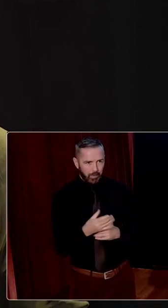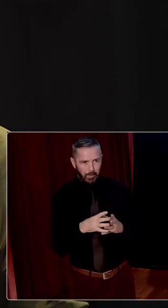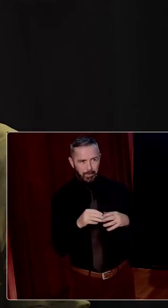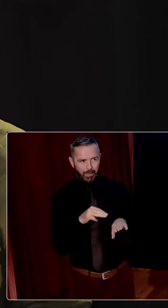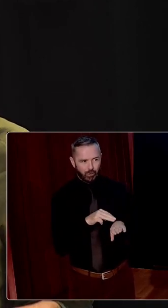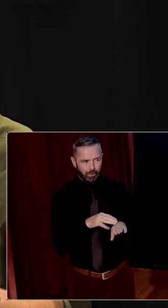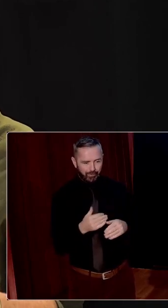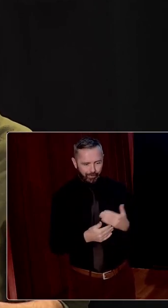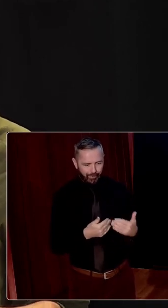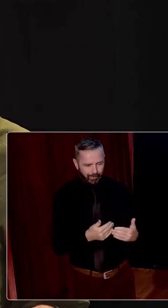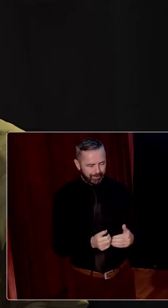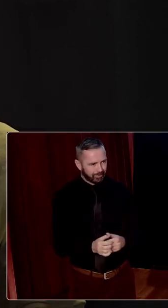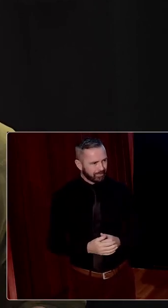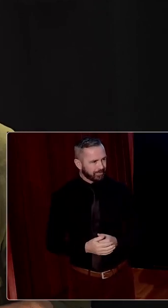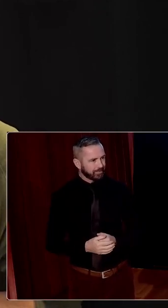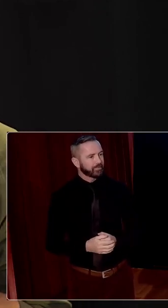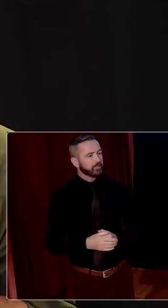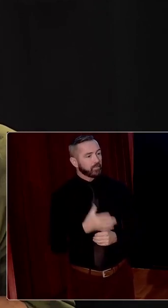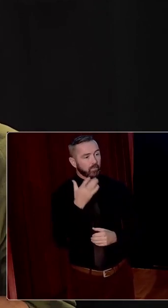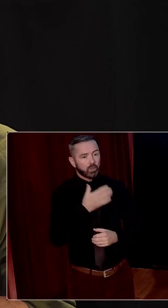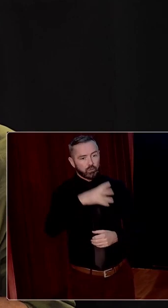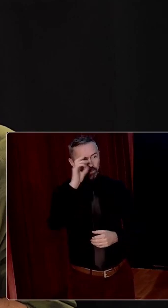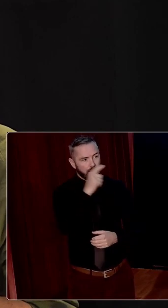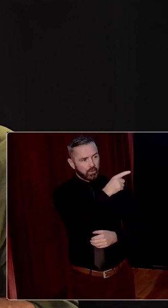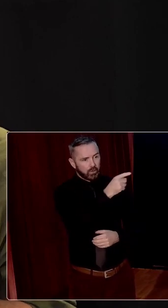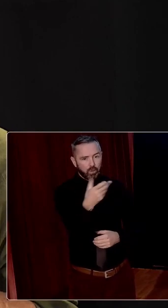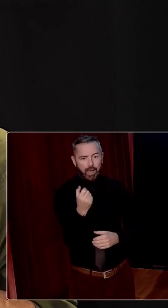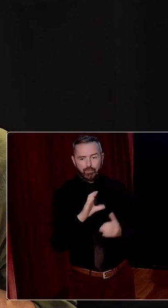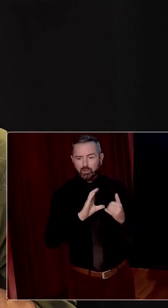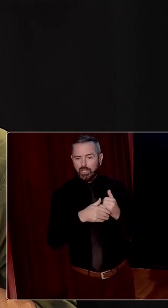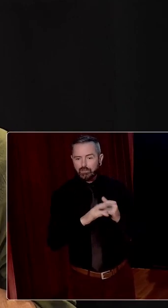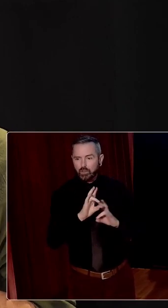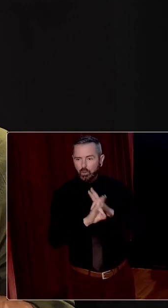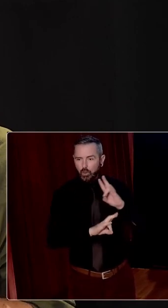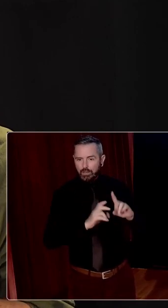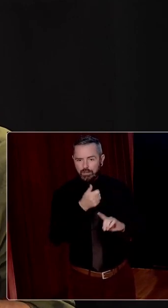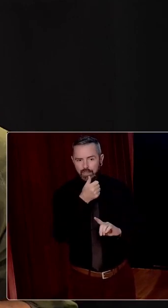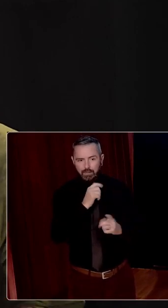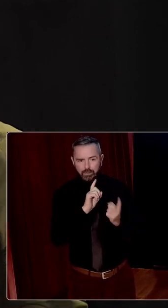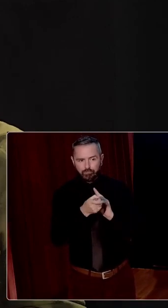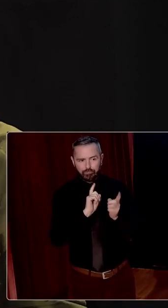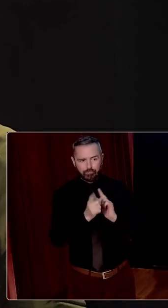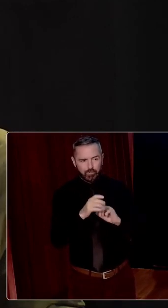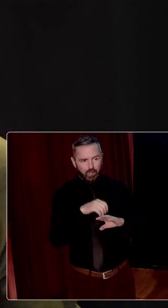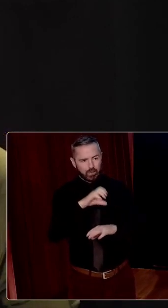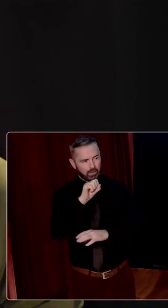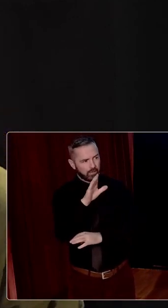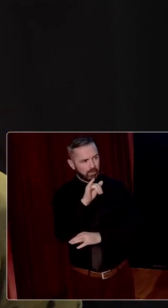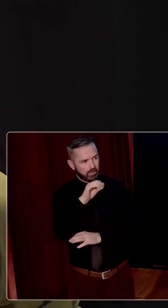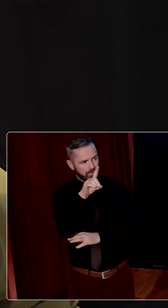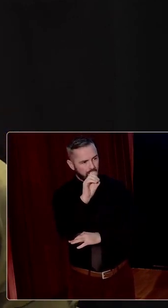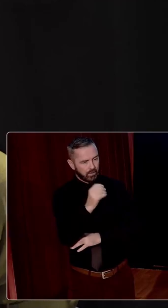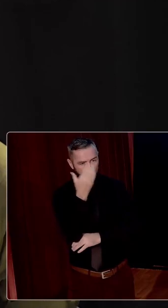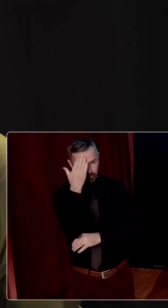trouble if we go over. And just to remind you all, there is the facility for questions and answers on the Slido app. I